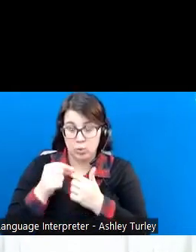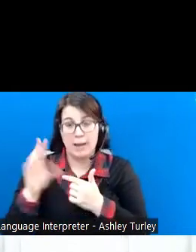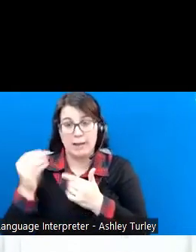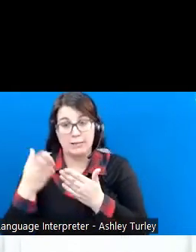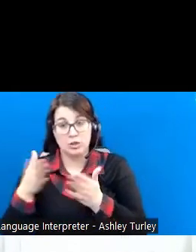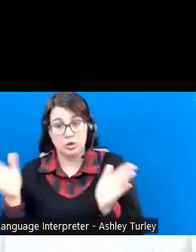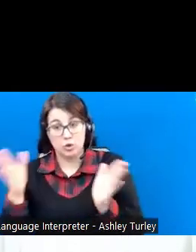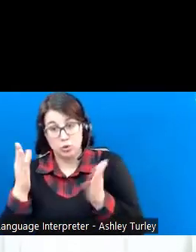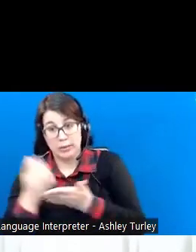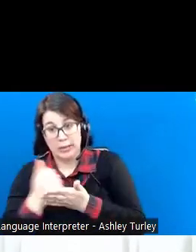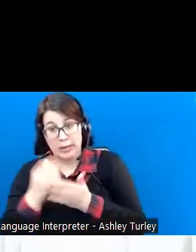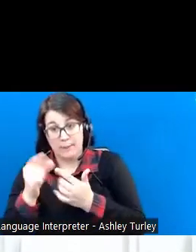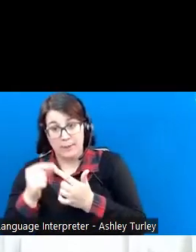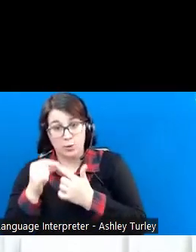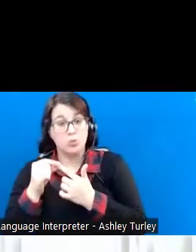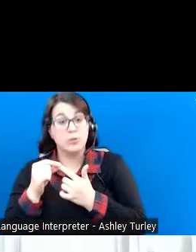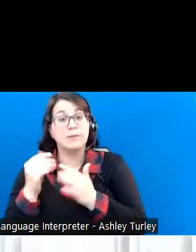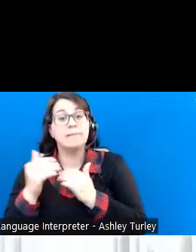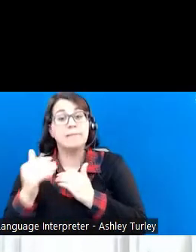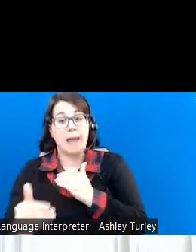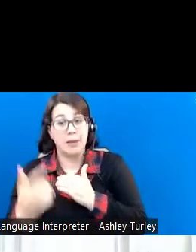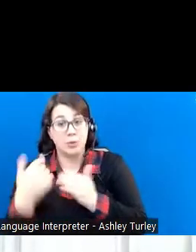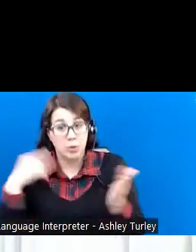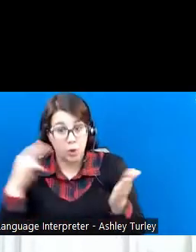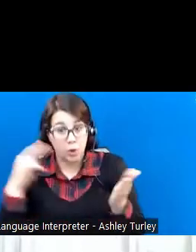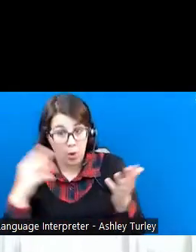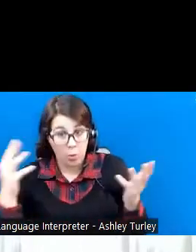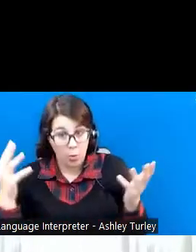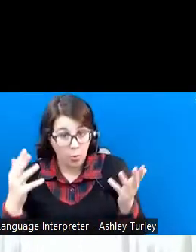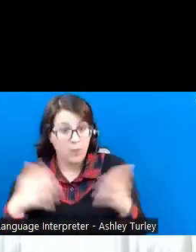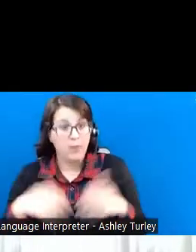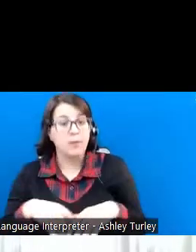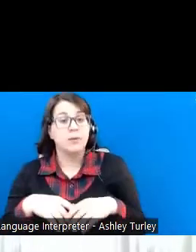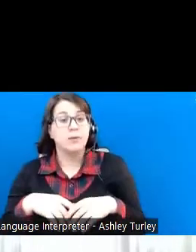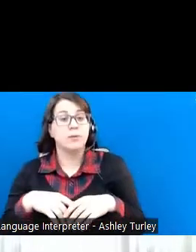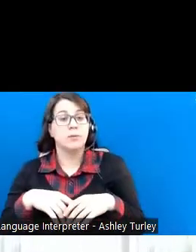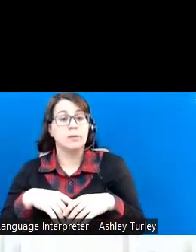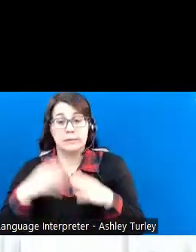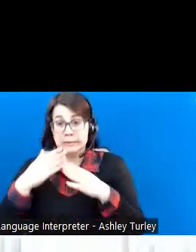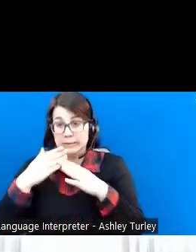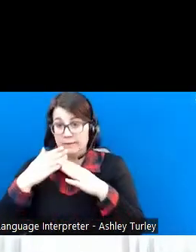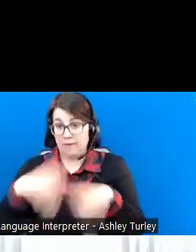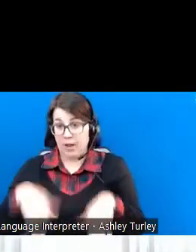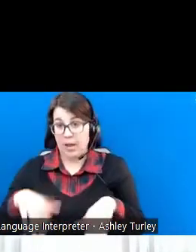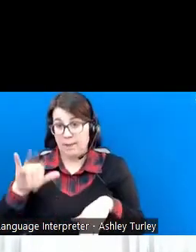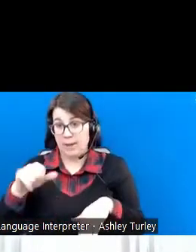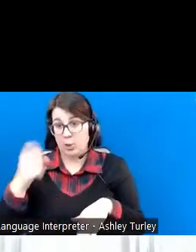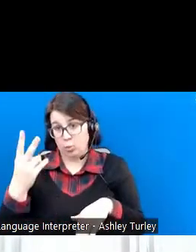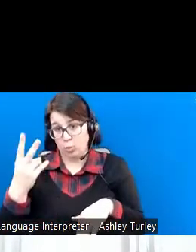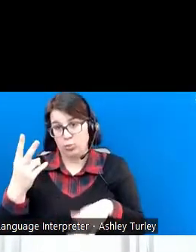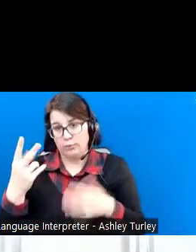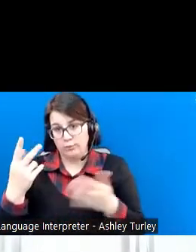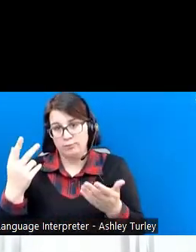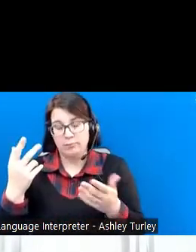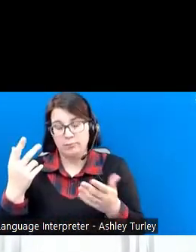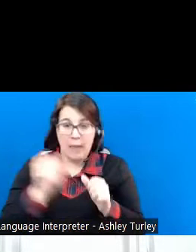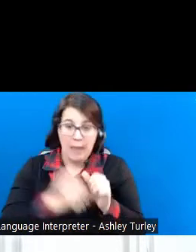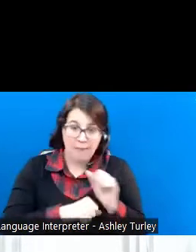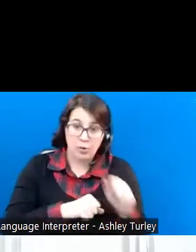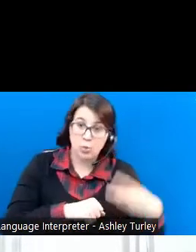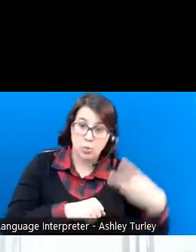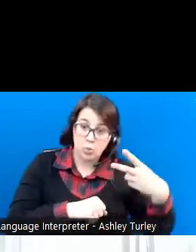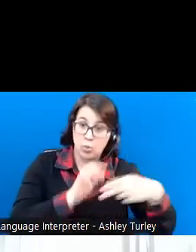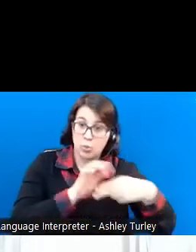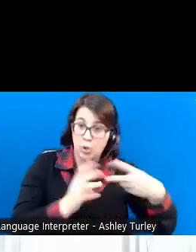the next thing we have to look at is we divide by two. For every $2 that you